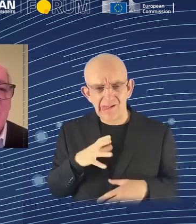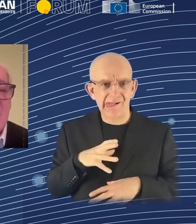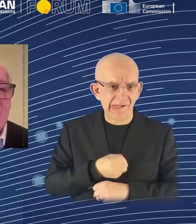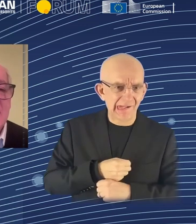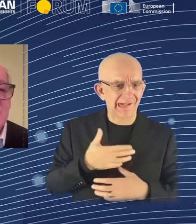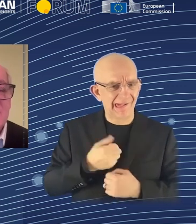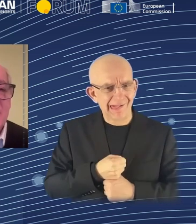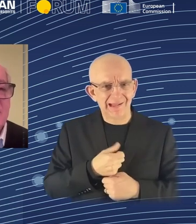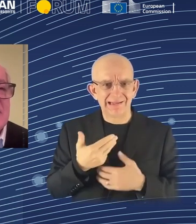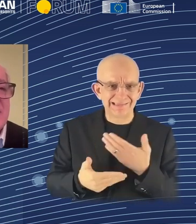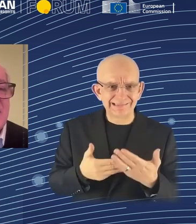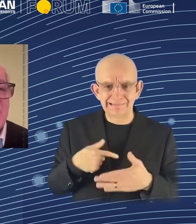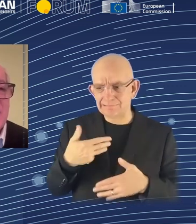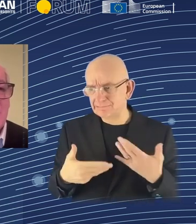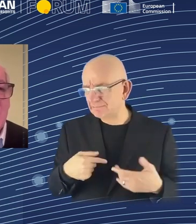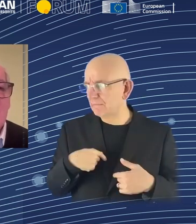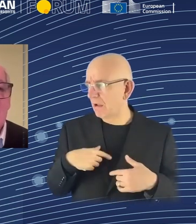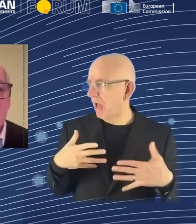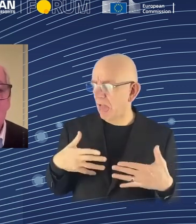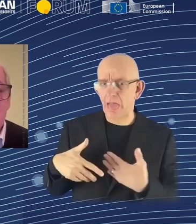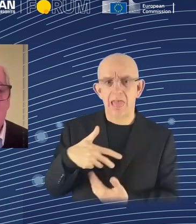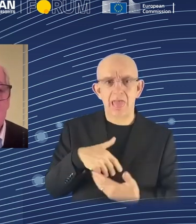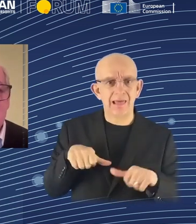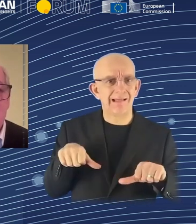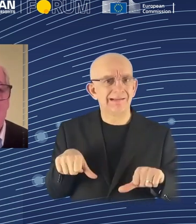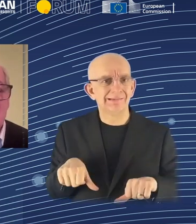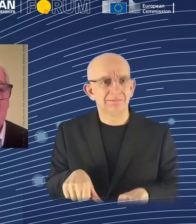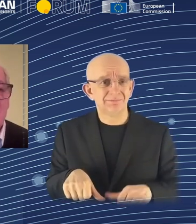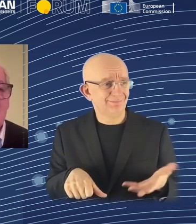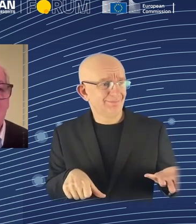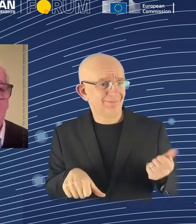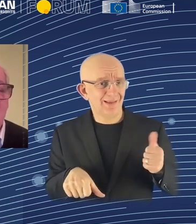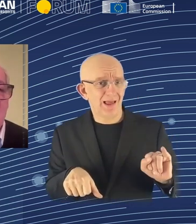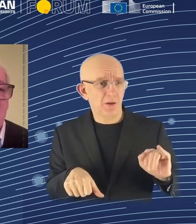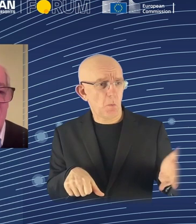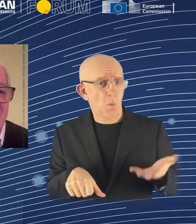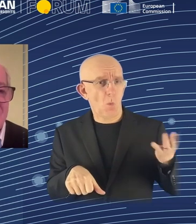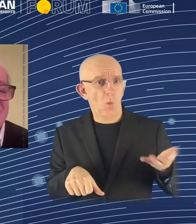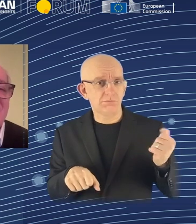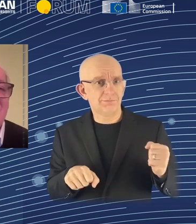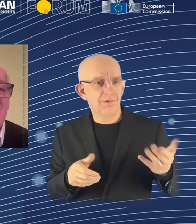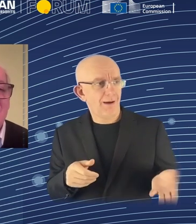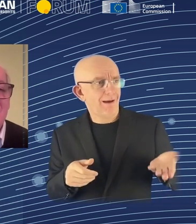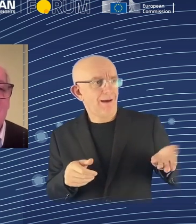And if we think about the implications of that for our economy